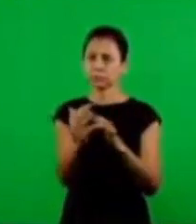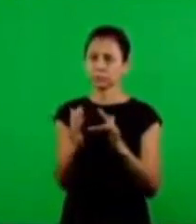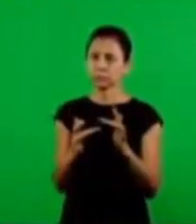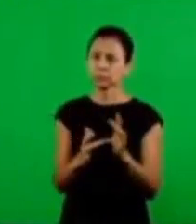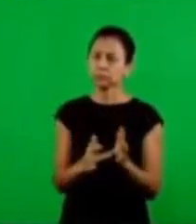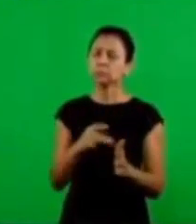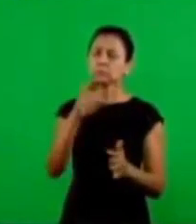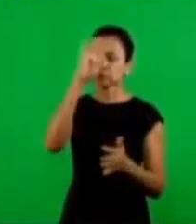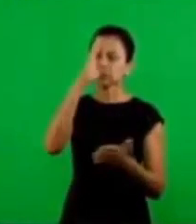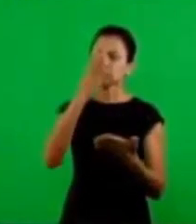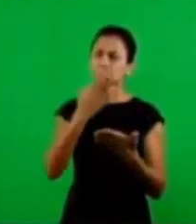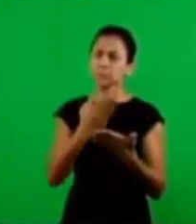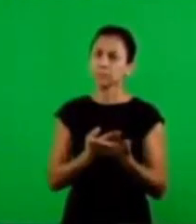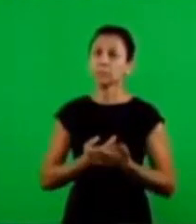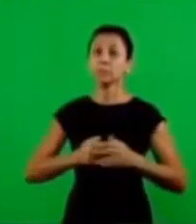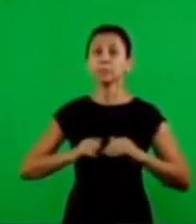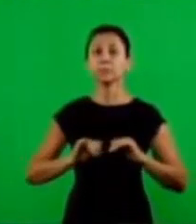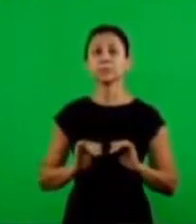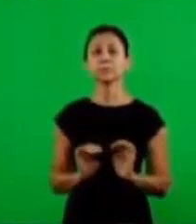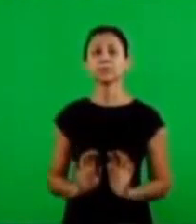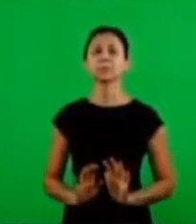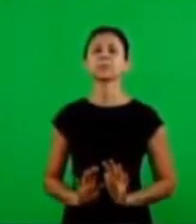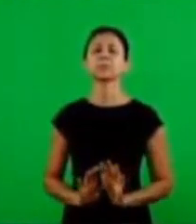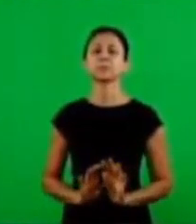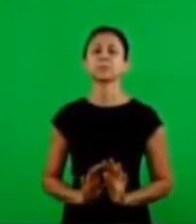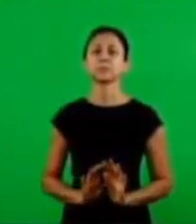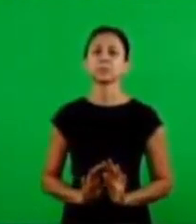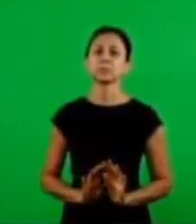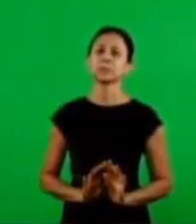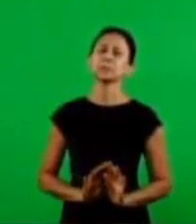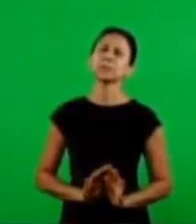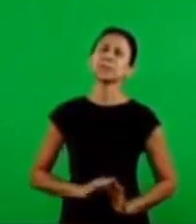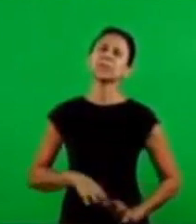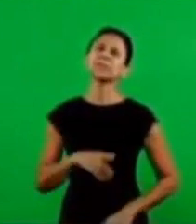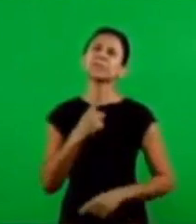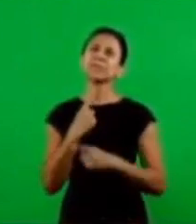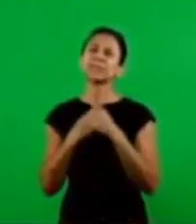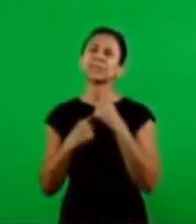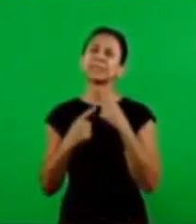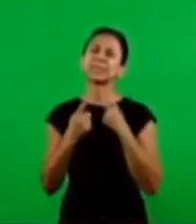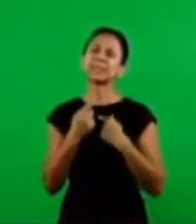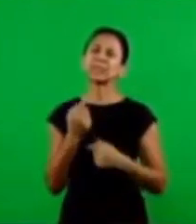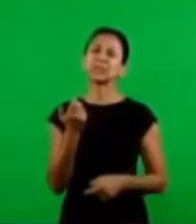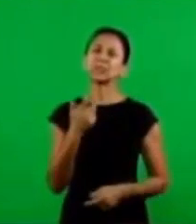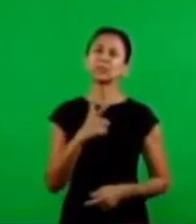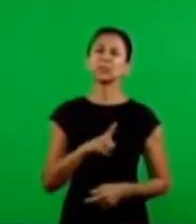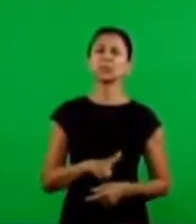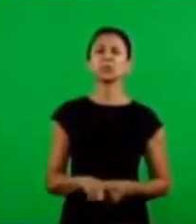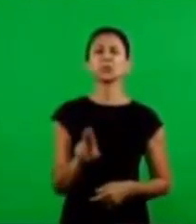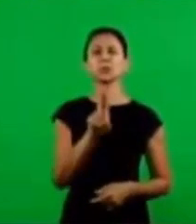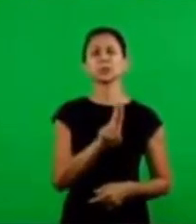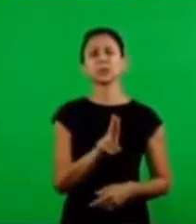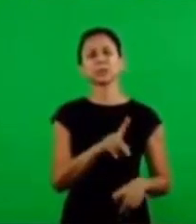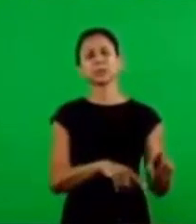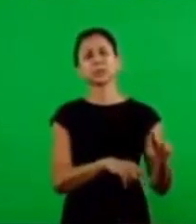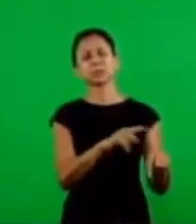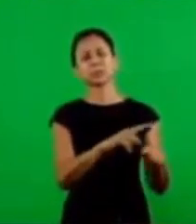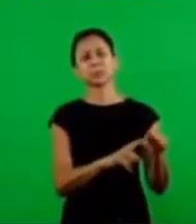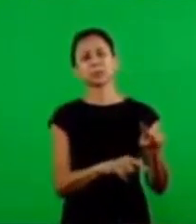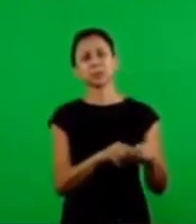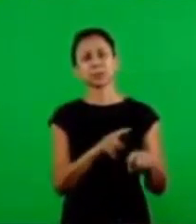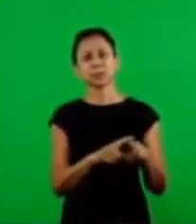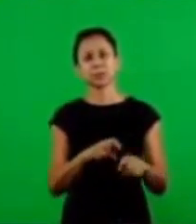some have accepted Jesus, but now they try to go back to these elements. And